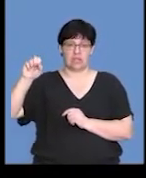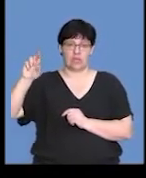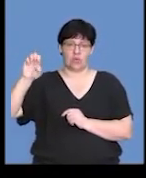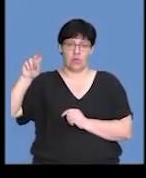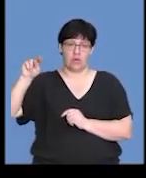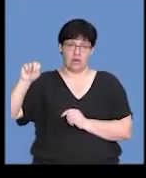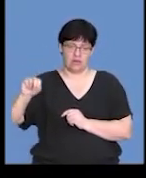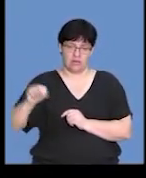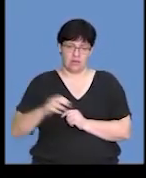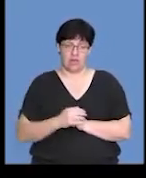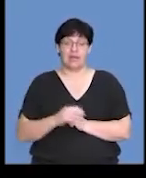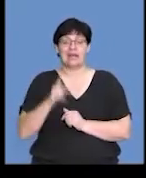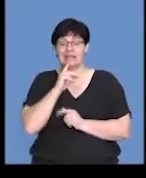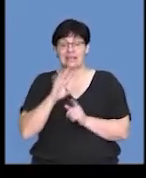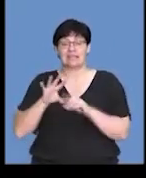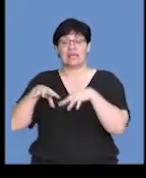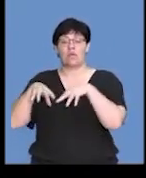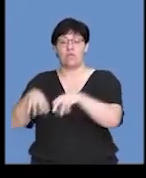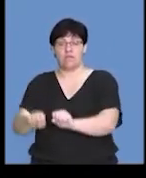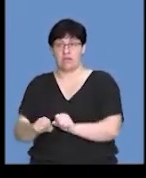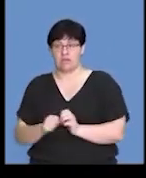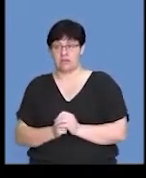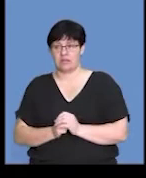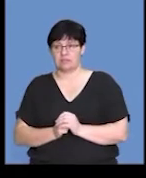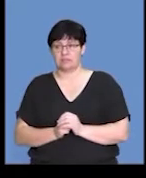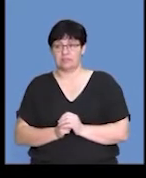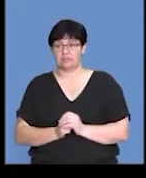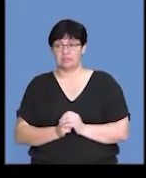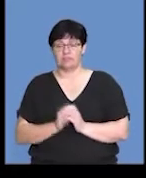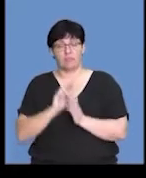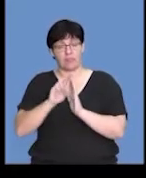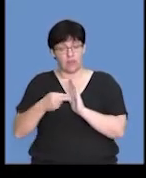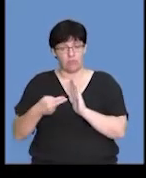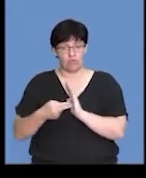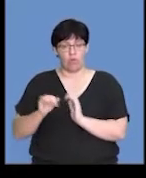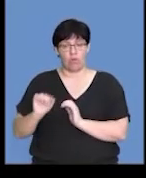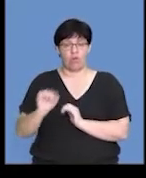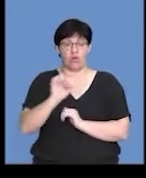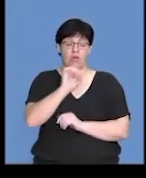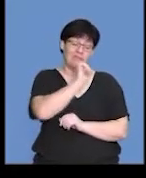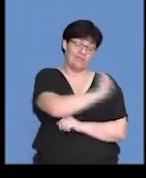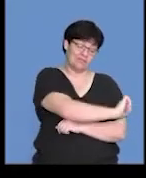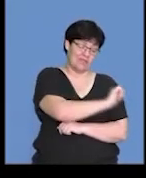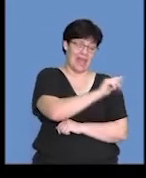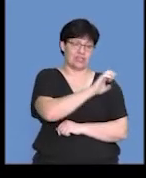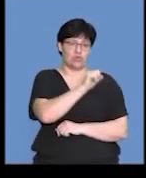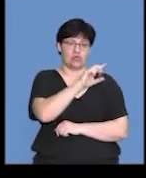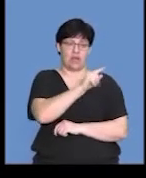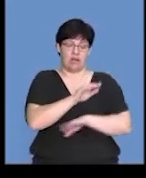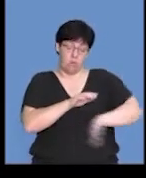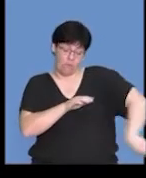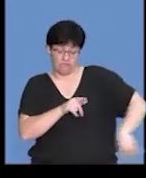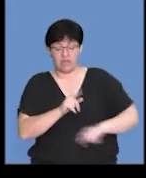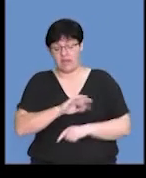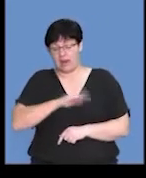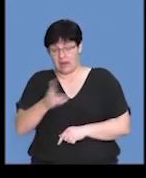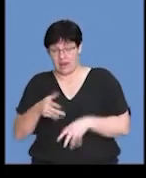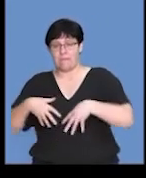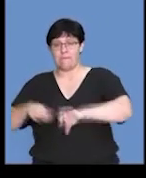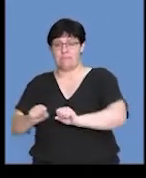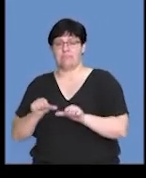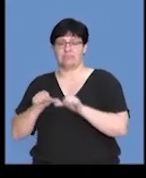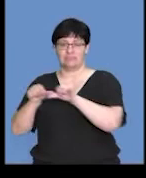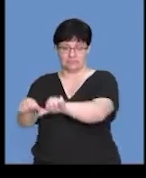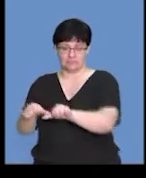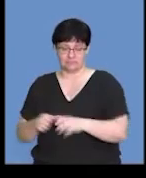is what takes over the role of estrogen after day 14. And